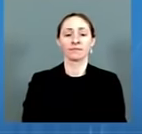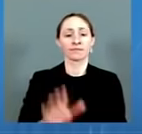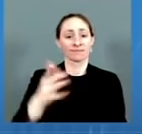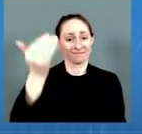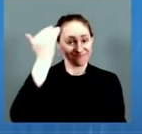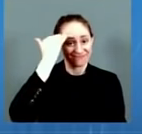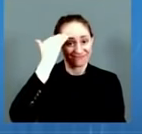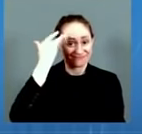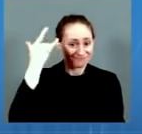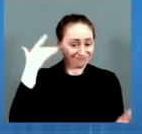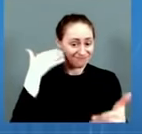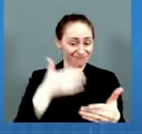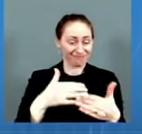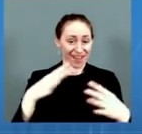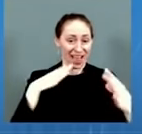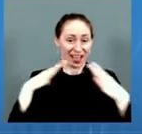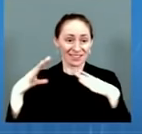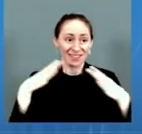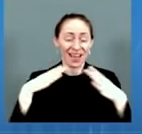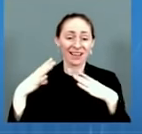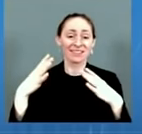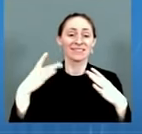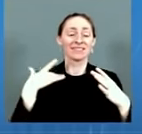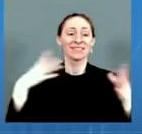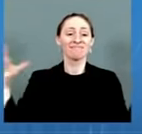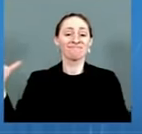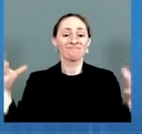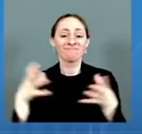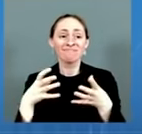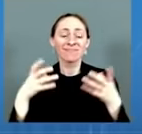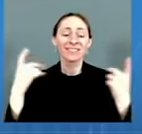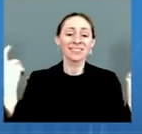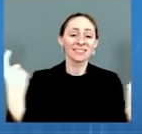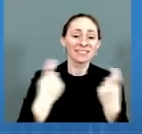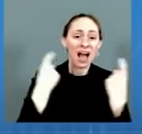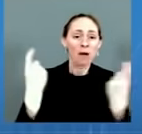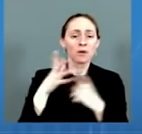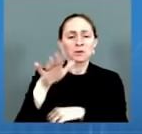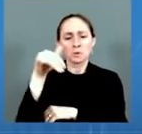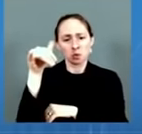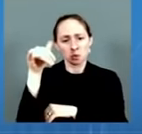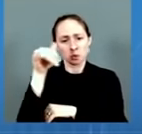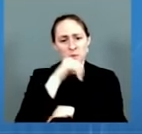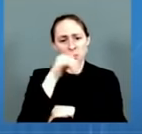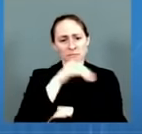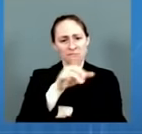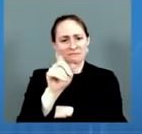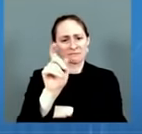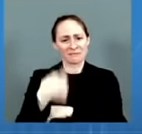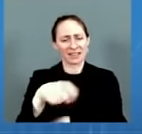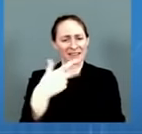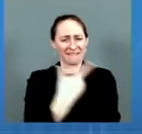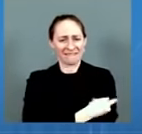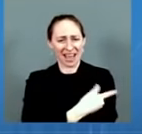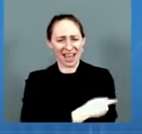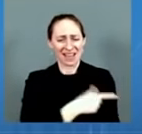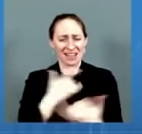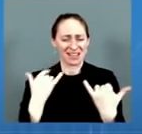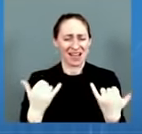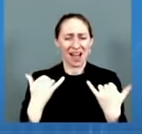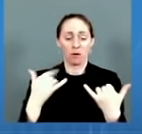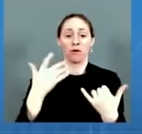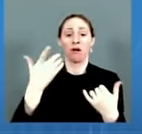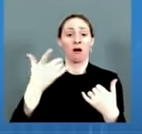boosted if they are eligible. Given the increase in transmissibility, this also means continuing to be vigilant about